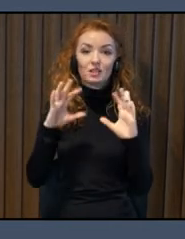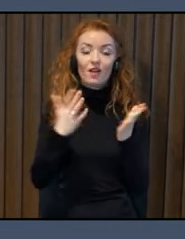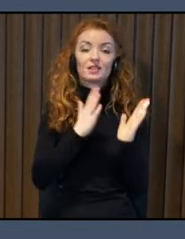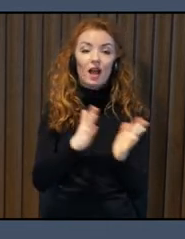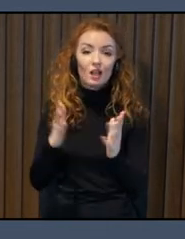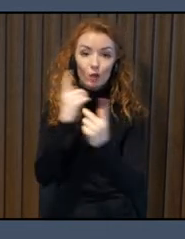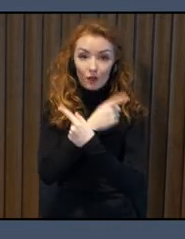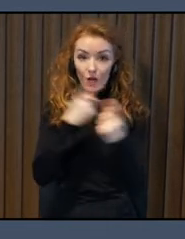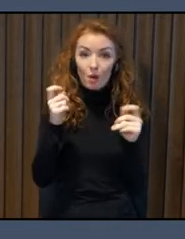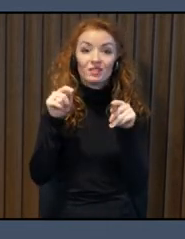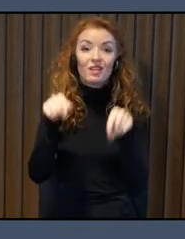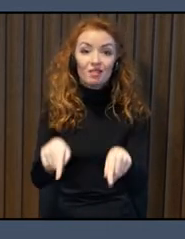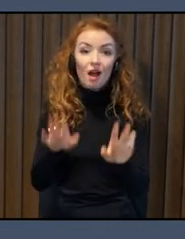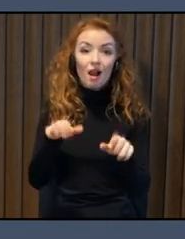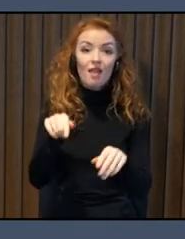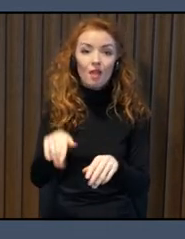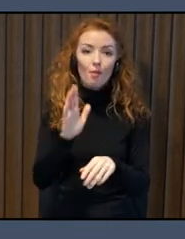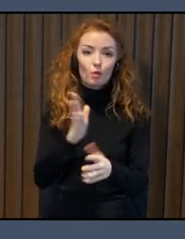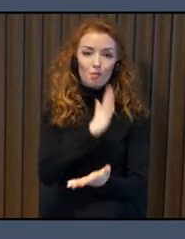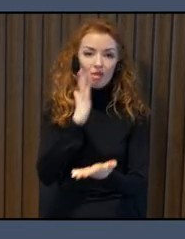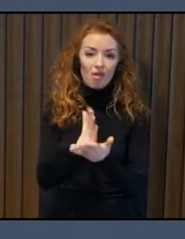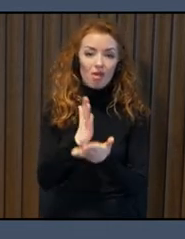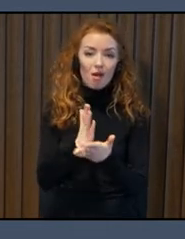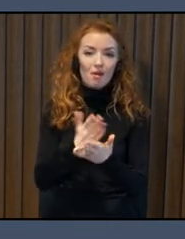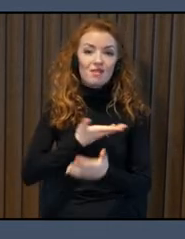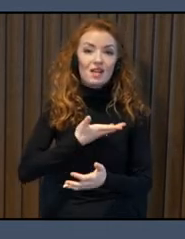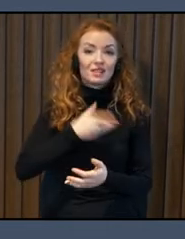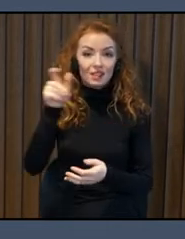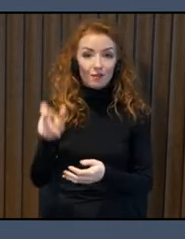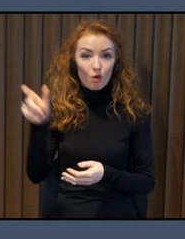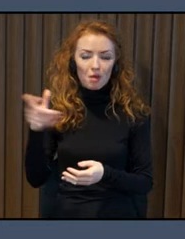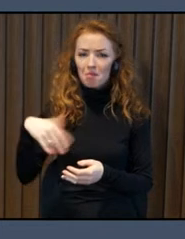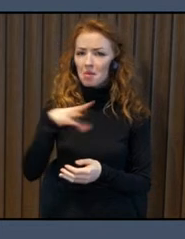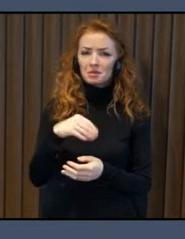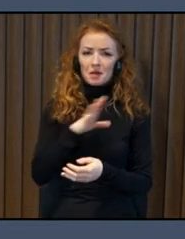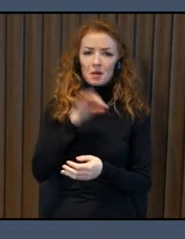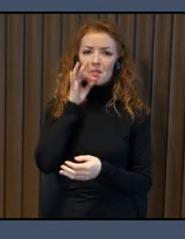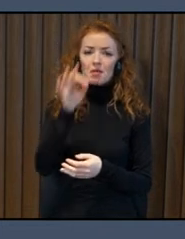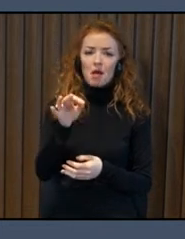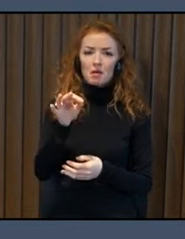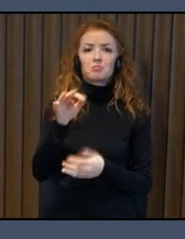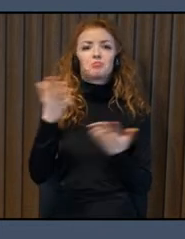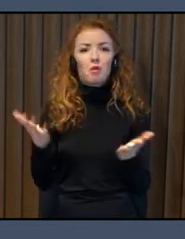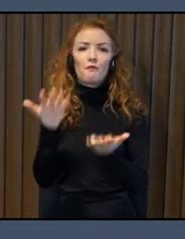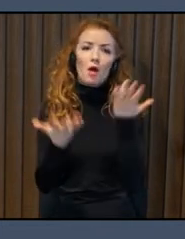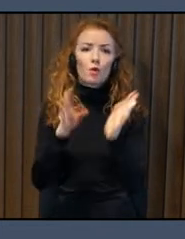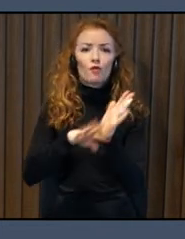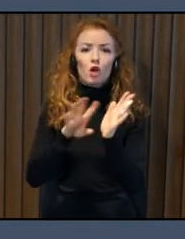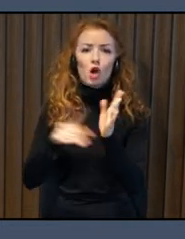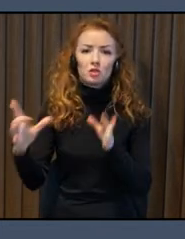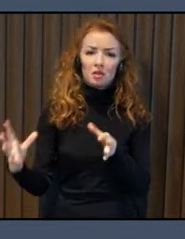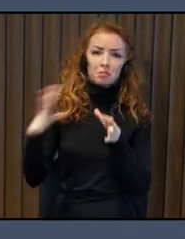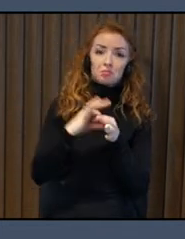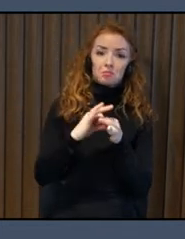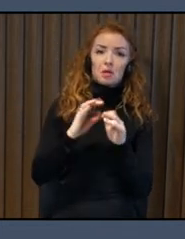hey, join our decision making. We need to be more clear about what the limited frames are and inform citizens about